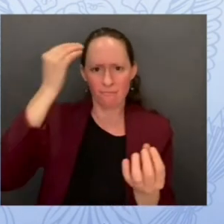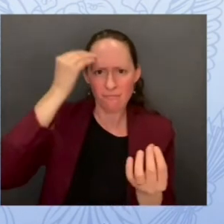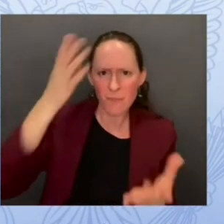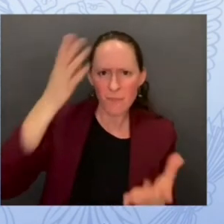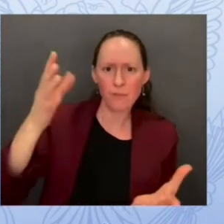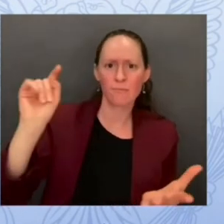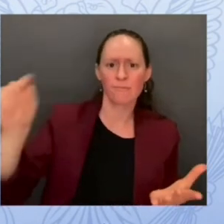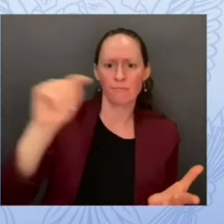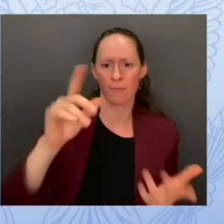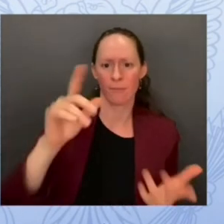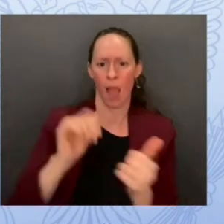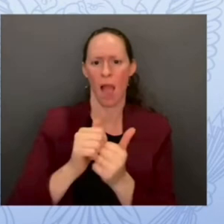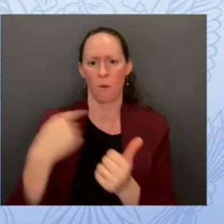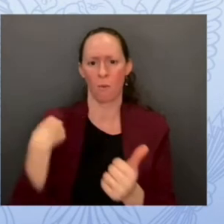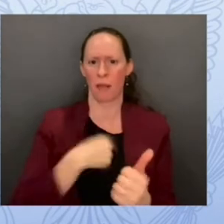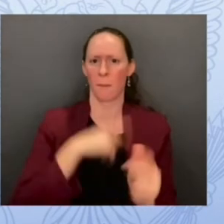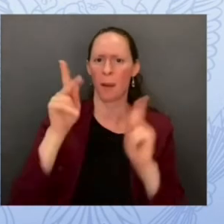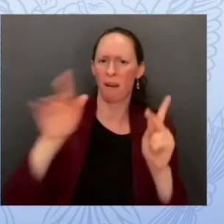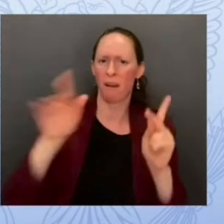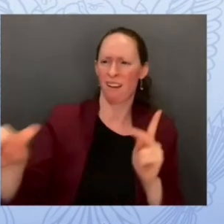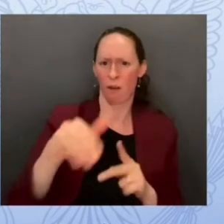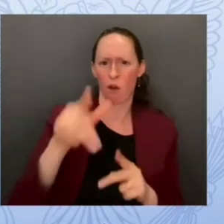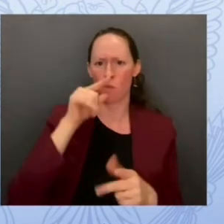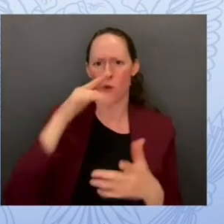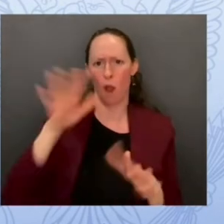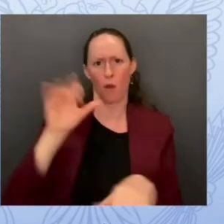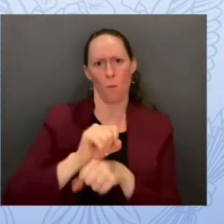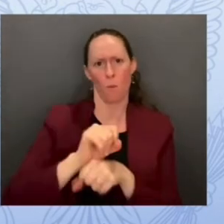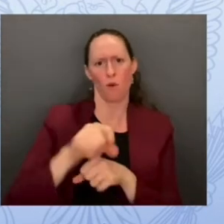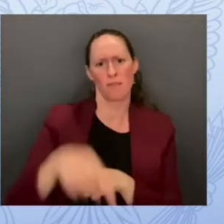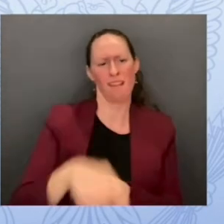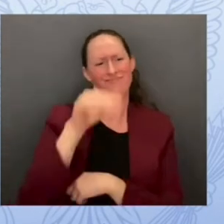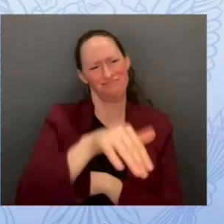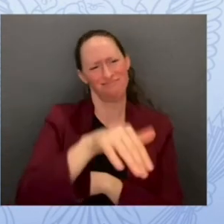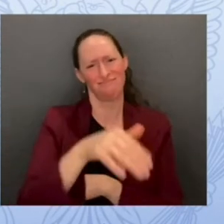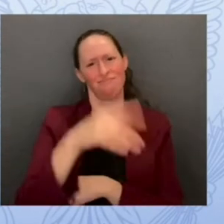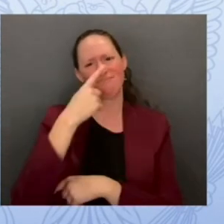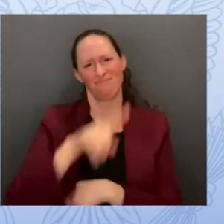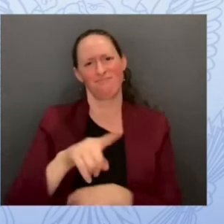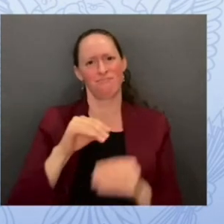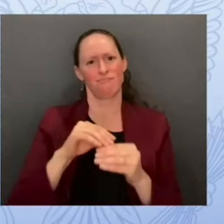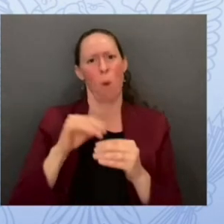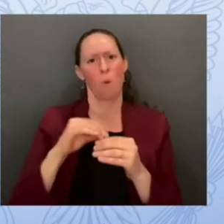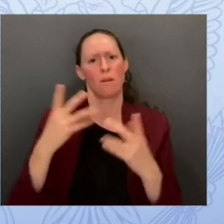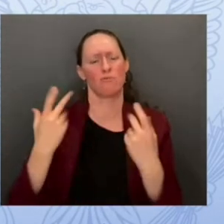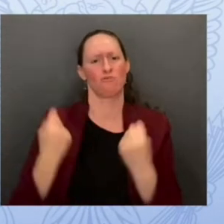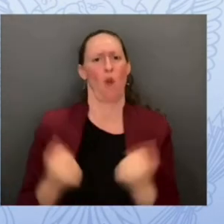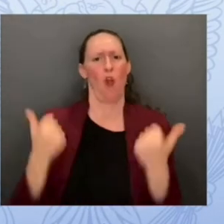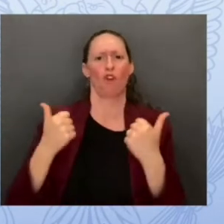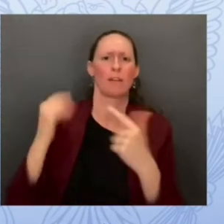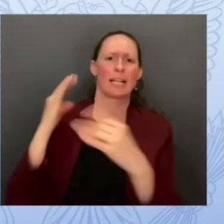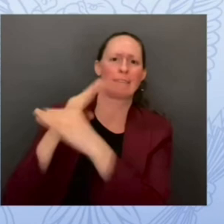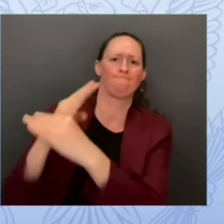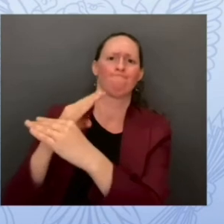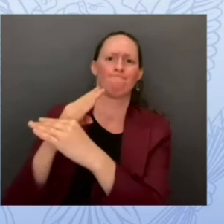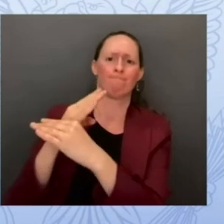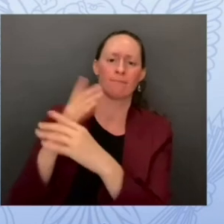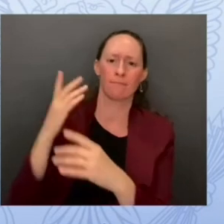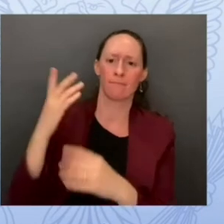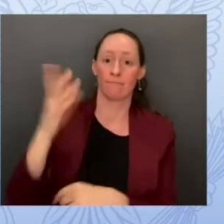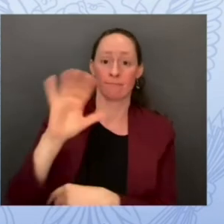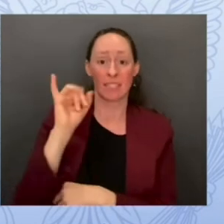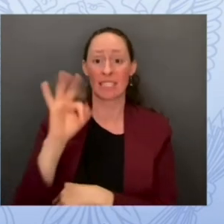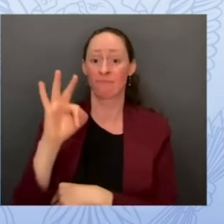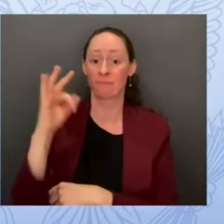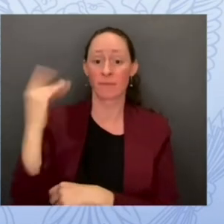something you can do to prevent having the worst day possible so if you get a call from something somebody in cissa please pick up